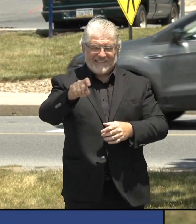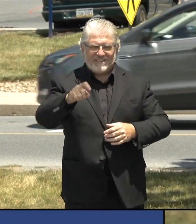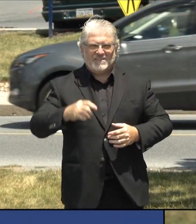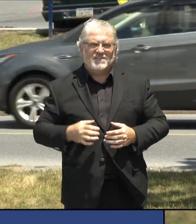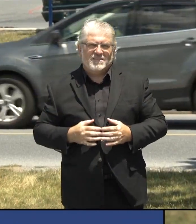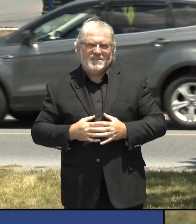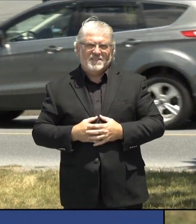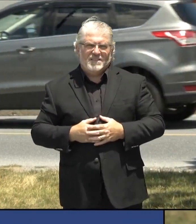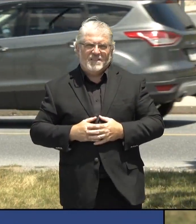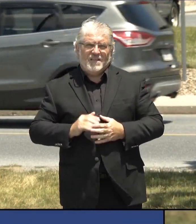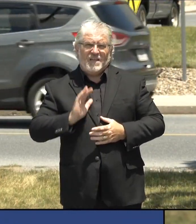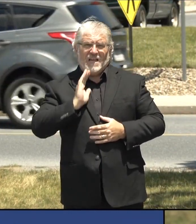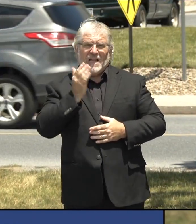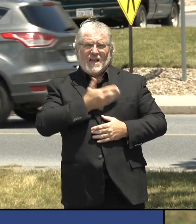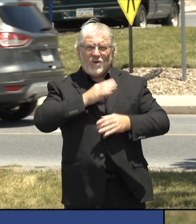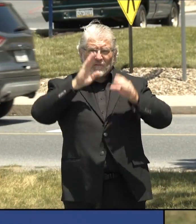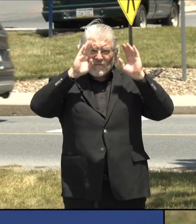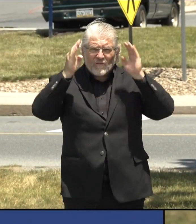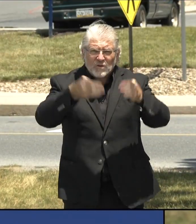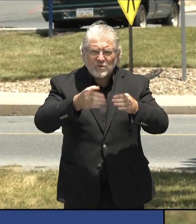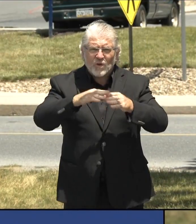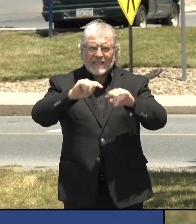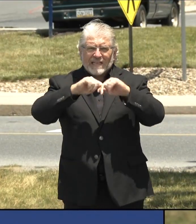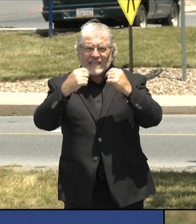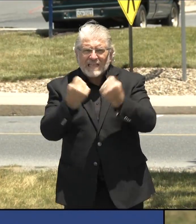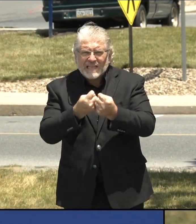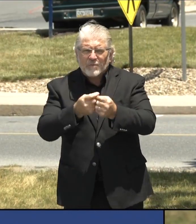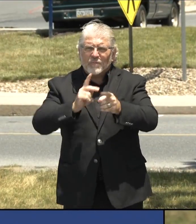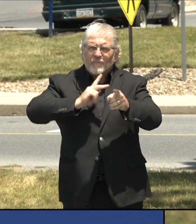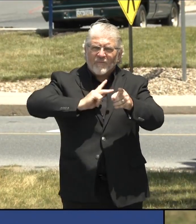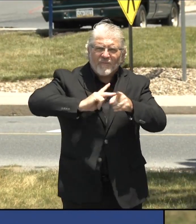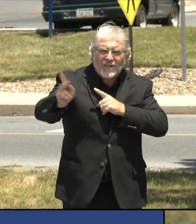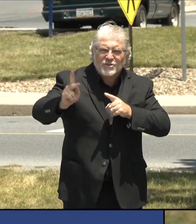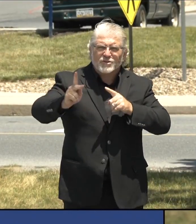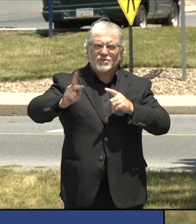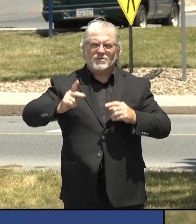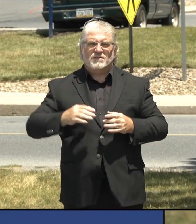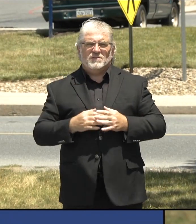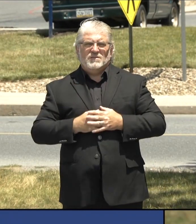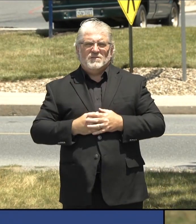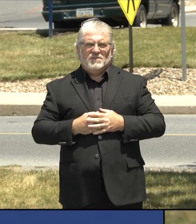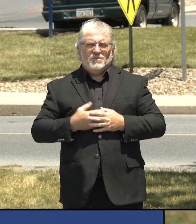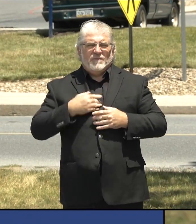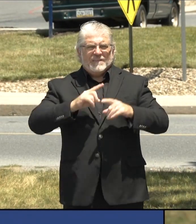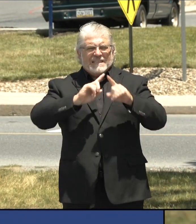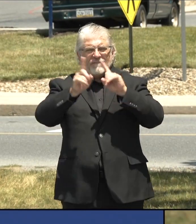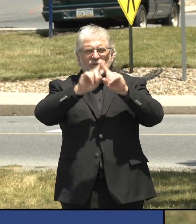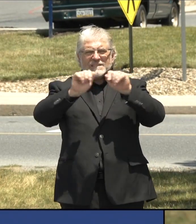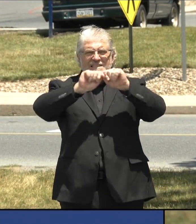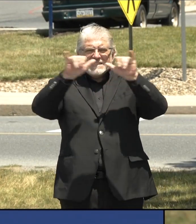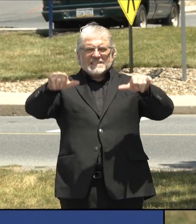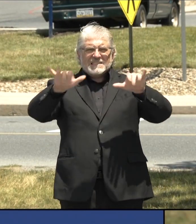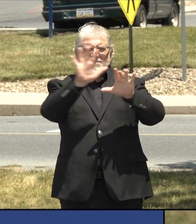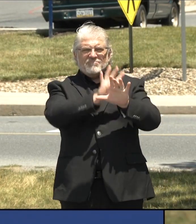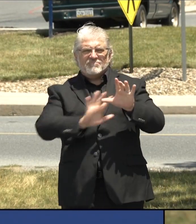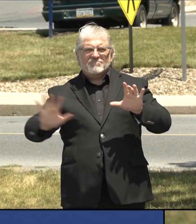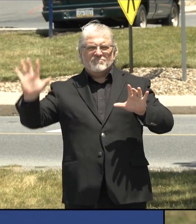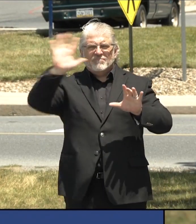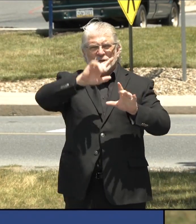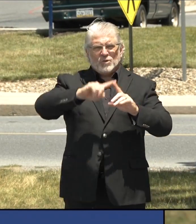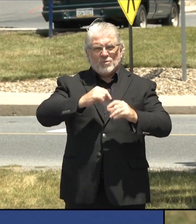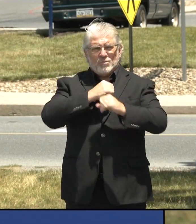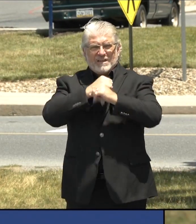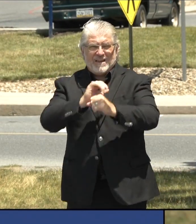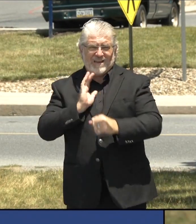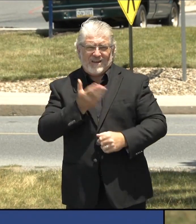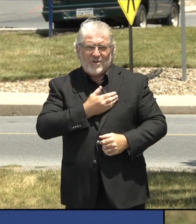team of healthcare professionals has introduced extensive system-wide measures to protect our patients, staff and communities.